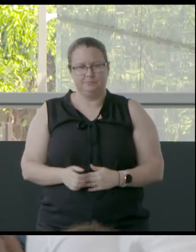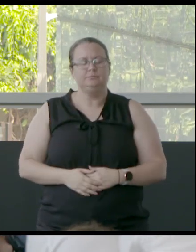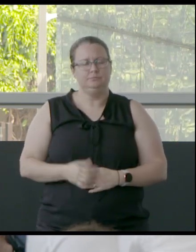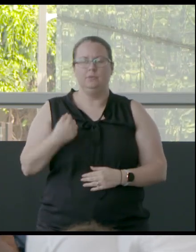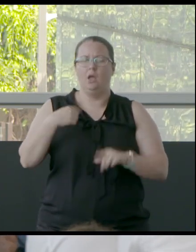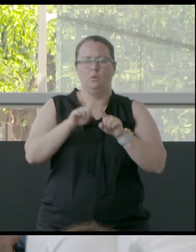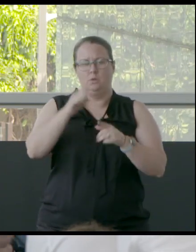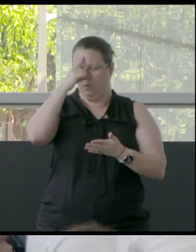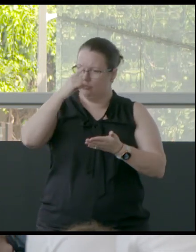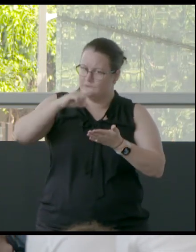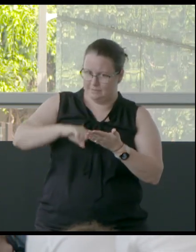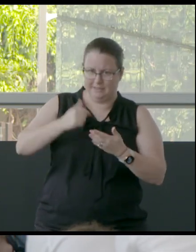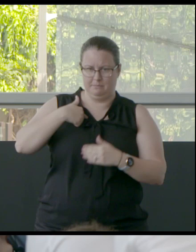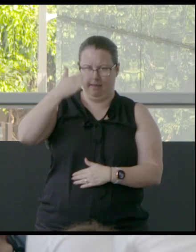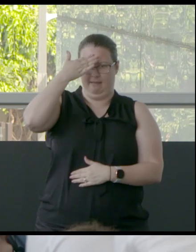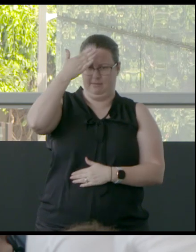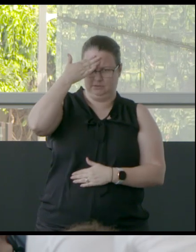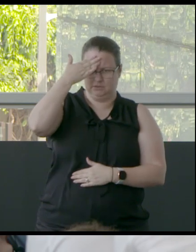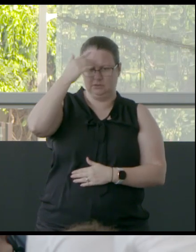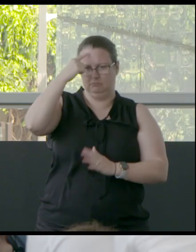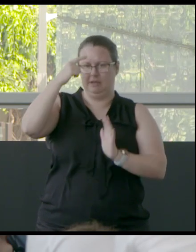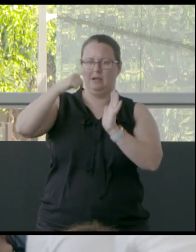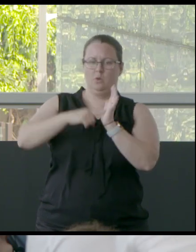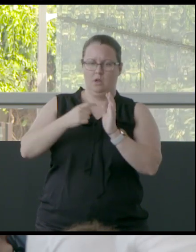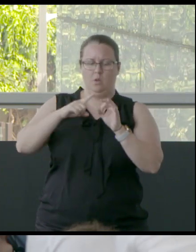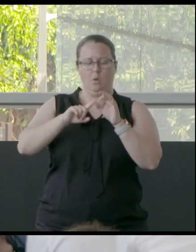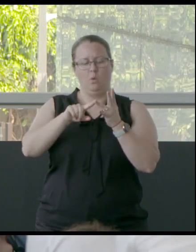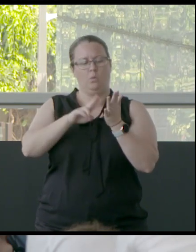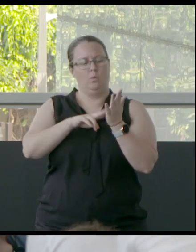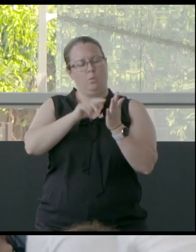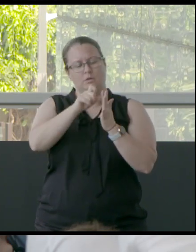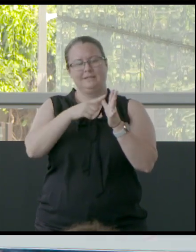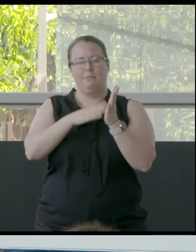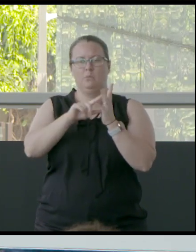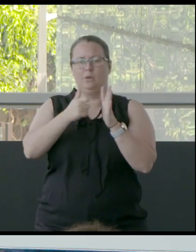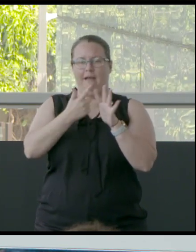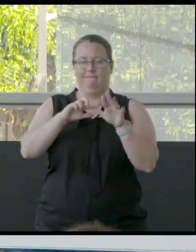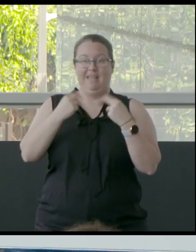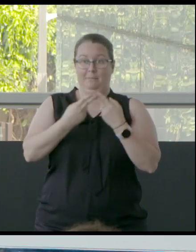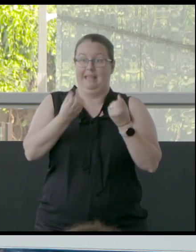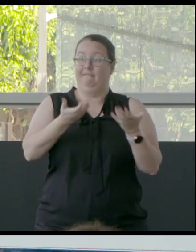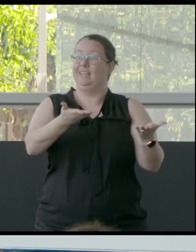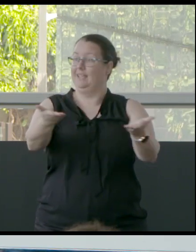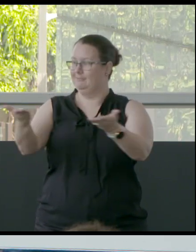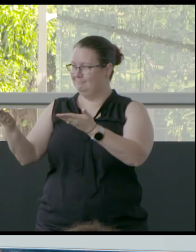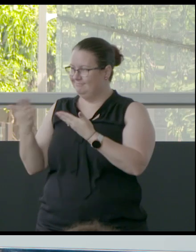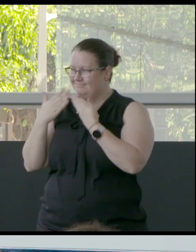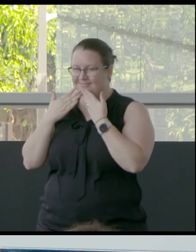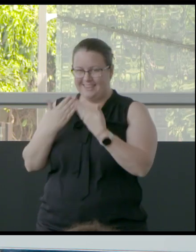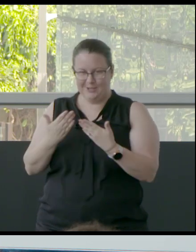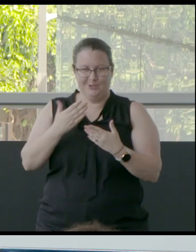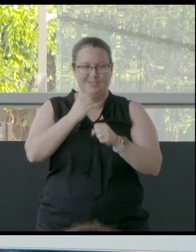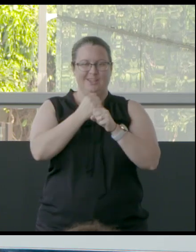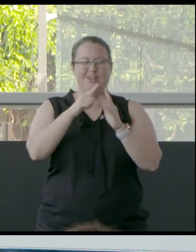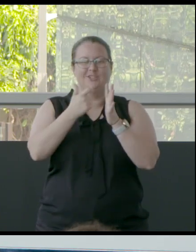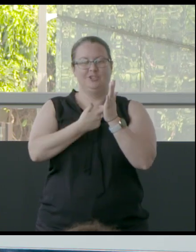pay my respects to my elders and acknowledge my Quandamooka families that are here. Thank you, Geraldine,